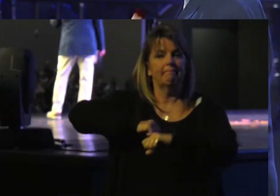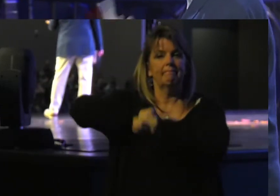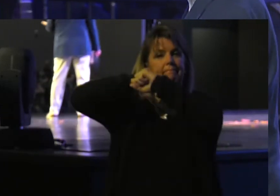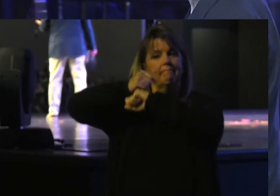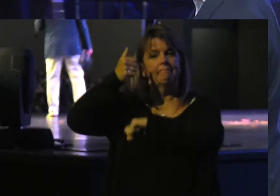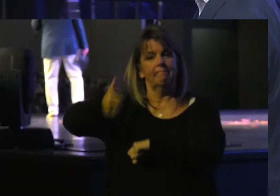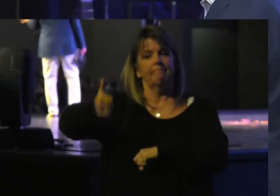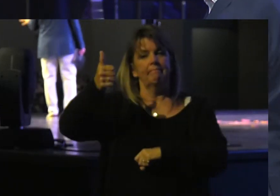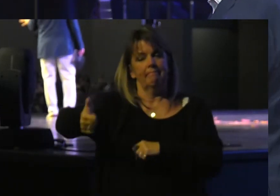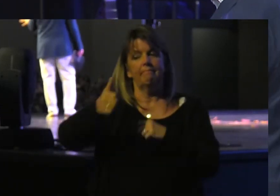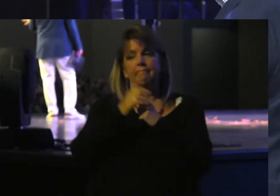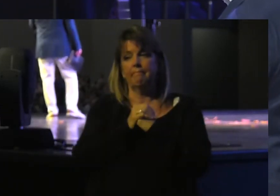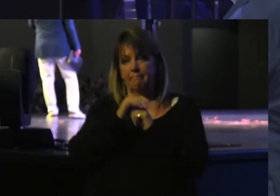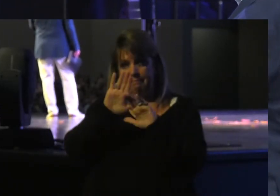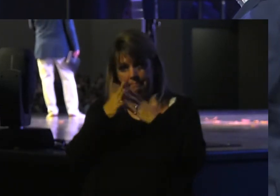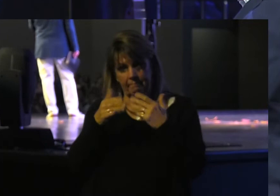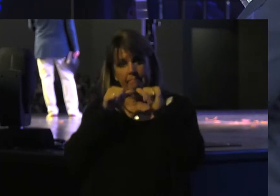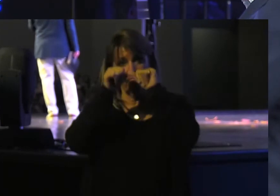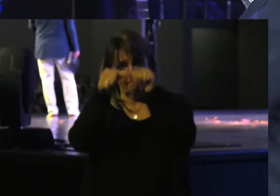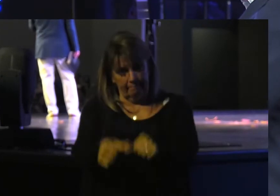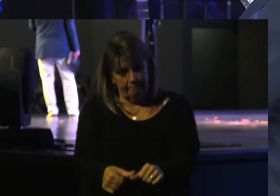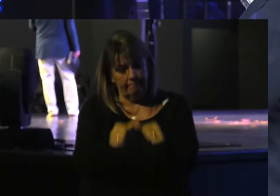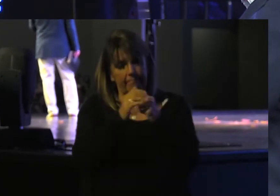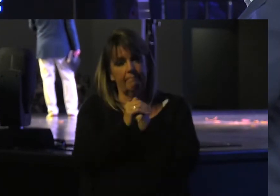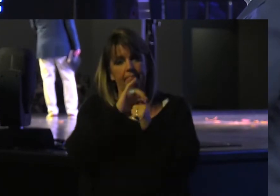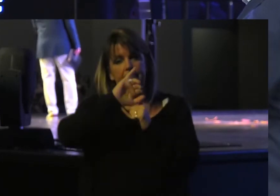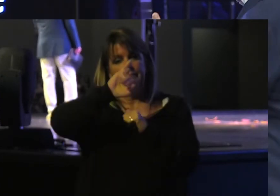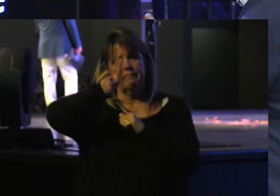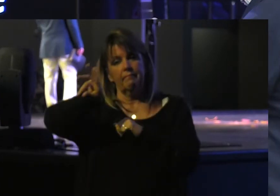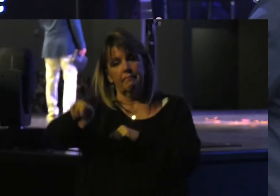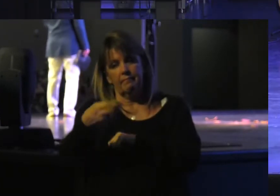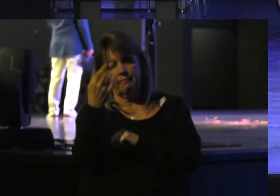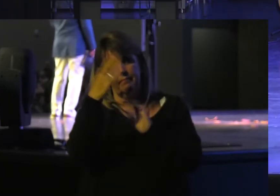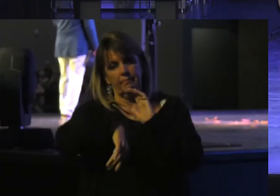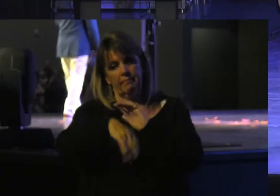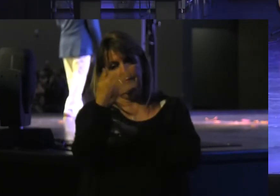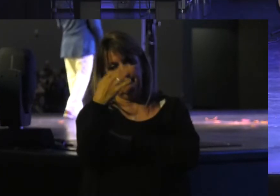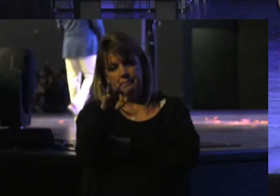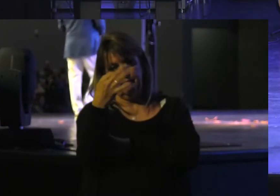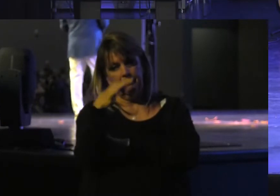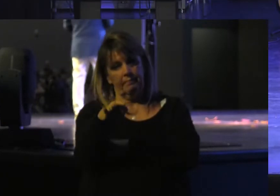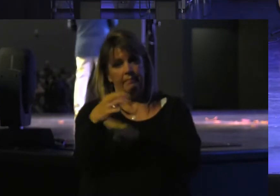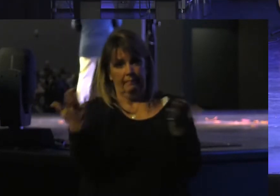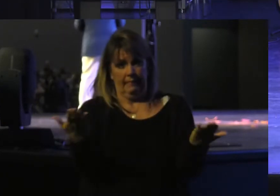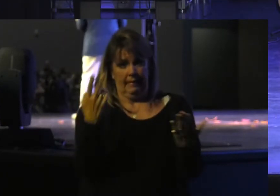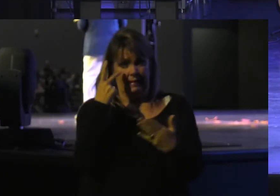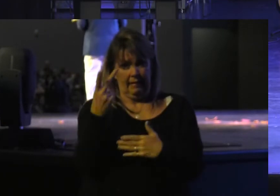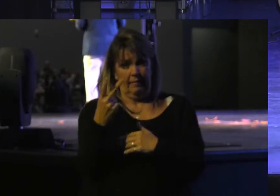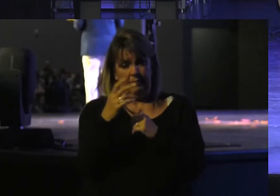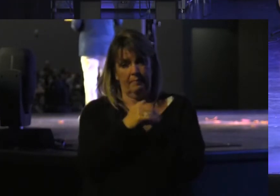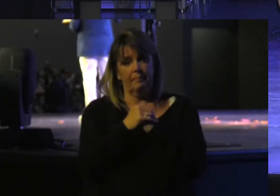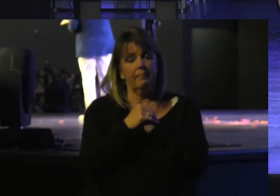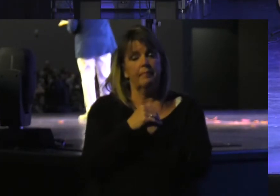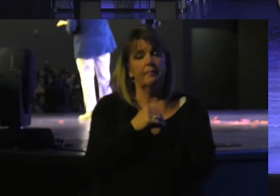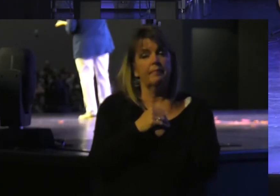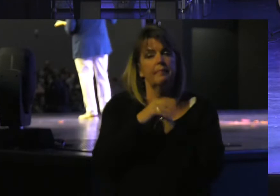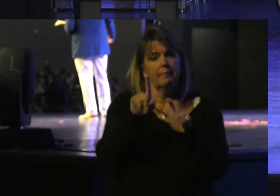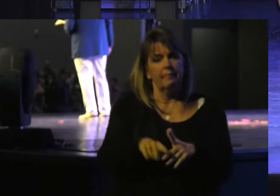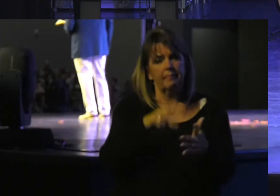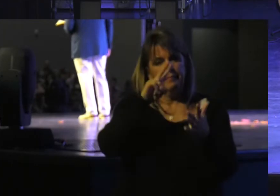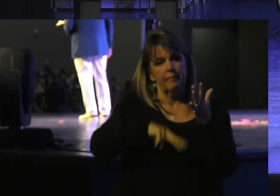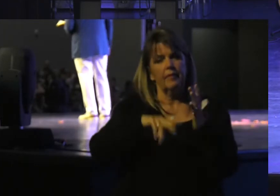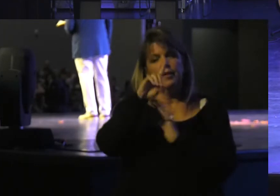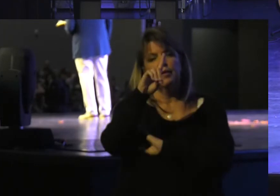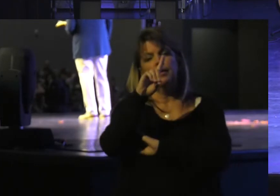Continue to bear This out Not only in Jeremiah chapter 19 Look at this Reference That we See here From the Scriptures When we Begin to Study